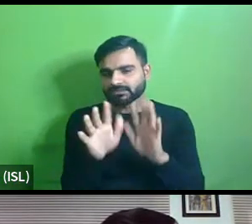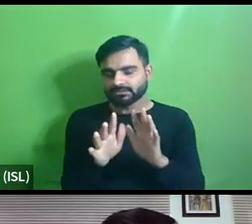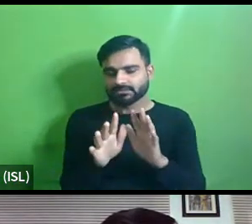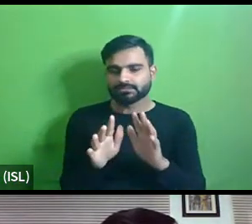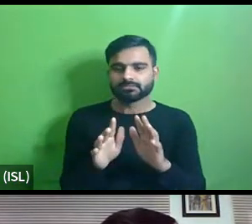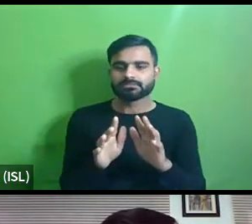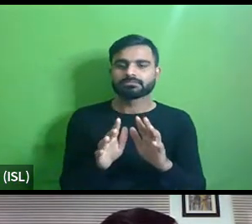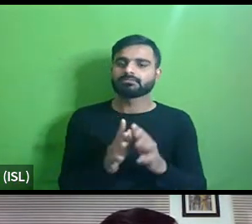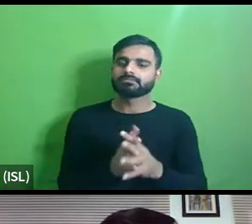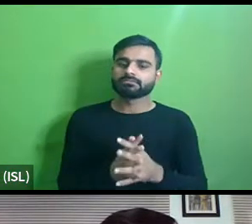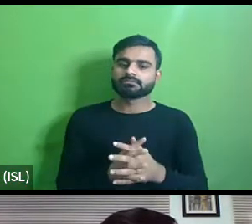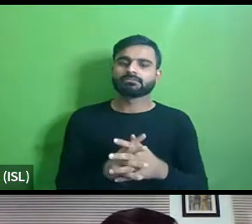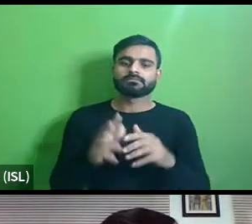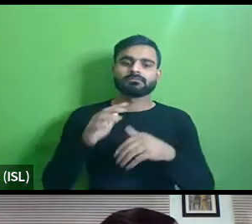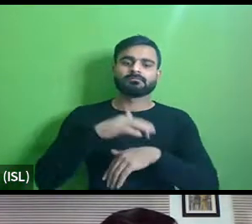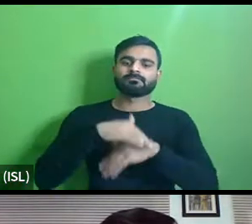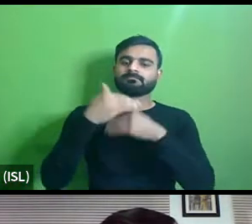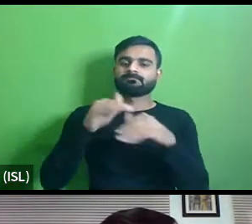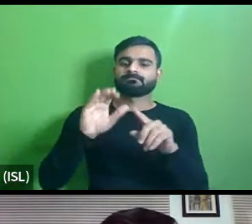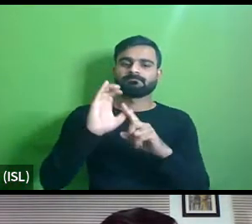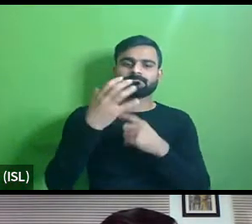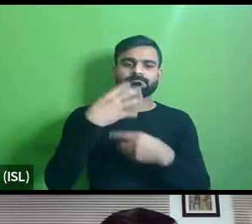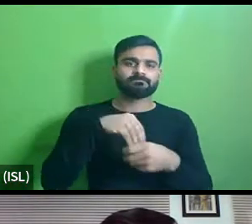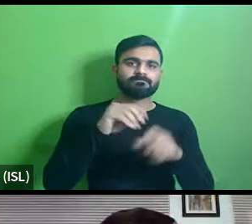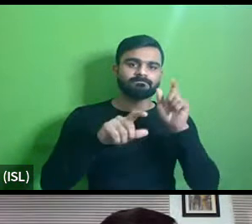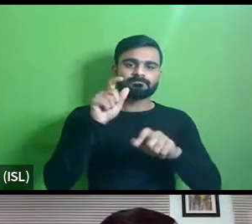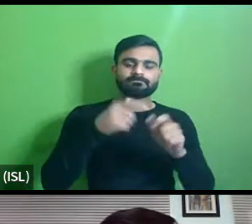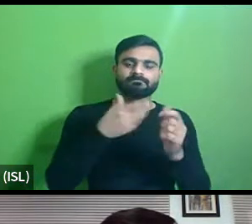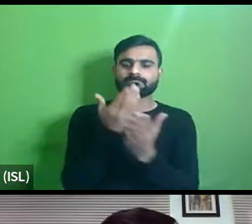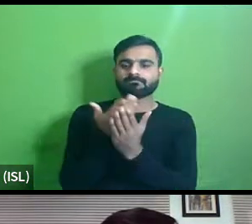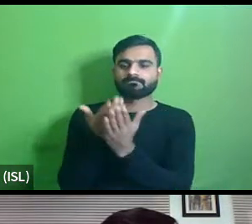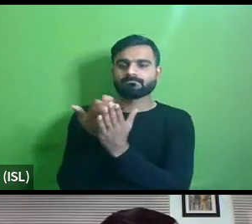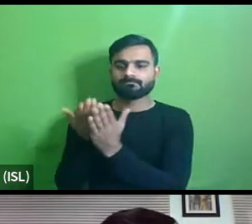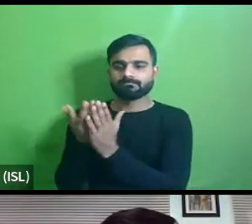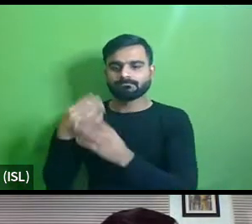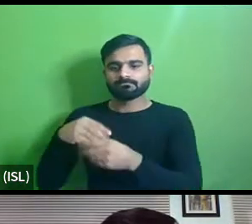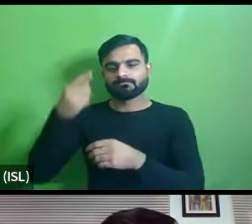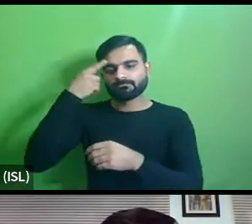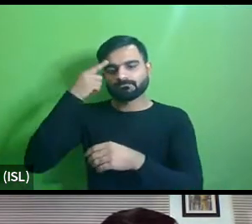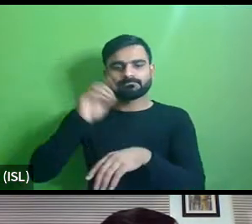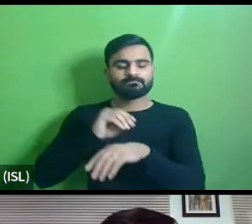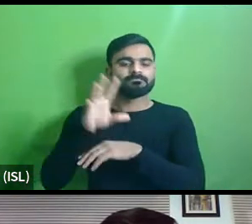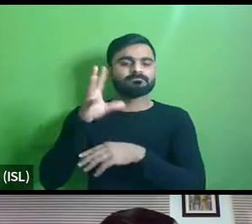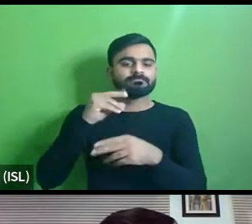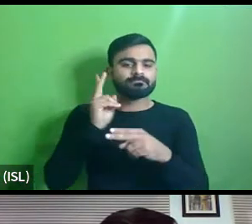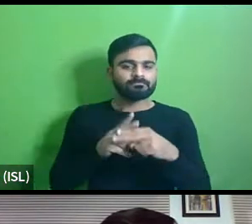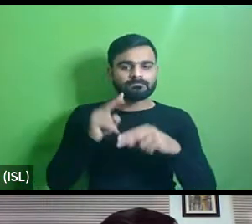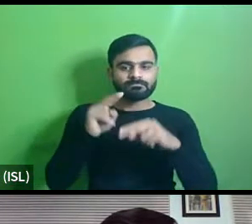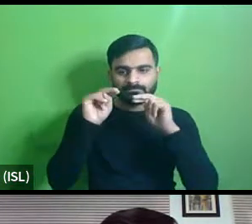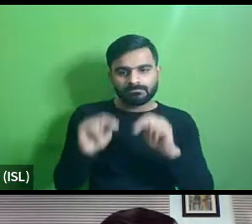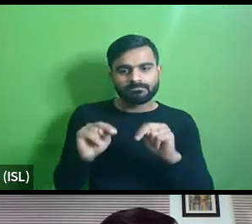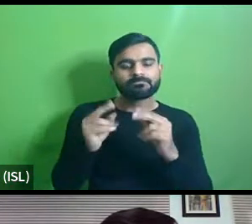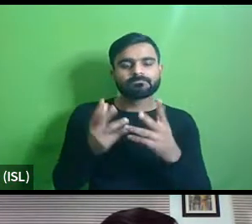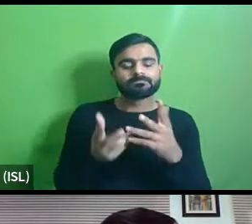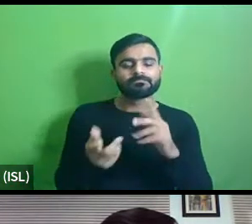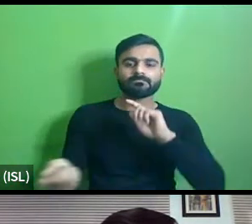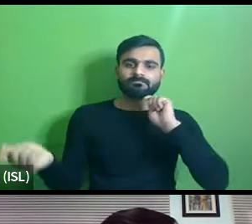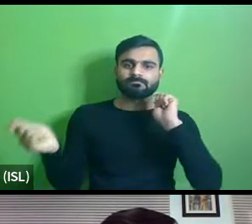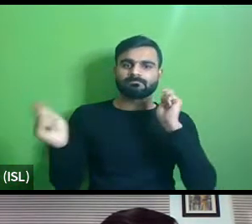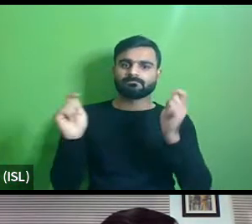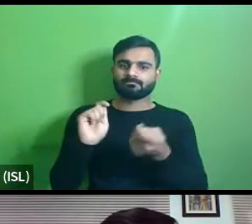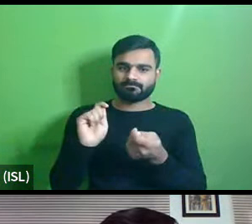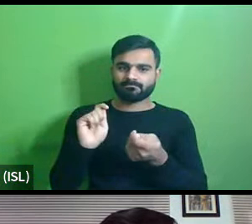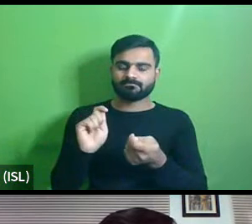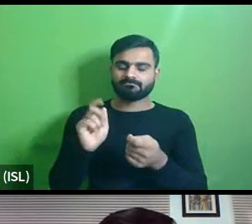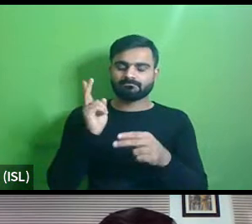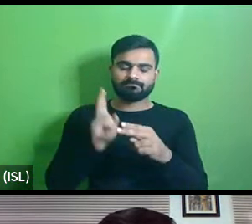of the limited culture of public participation and public consultation that we still have there has been a change in recent years but i